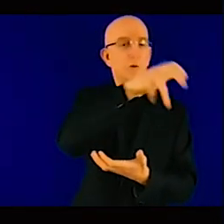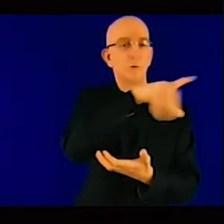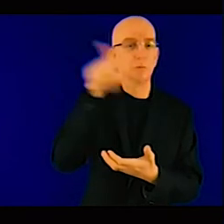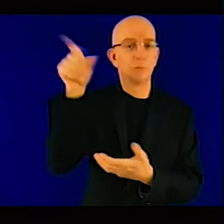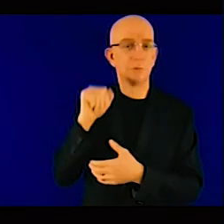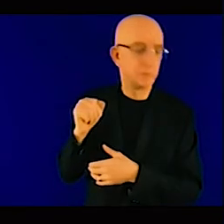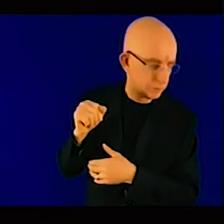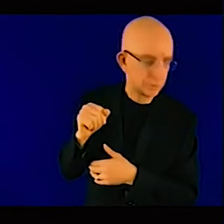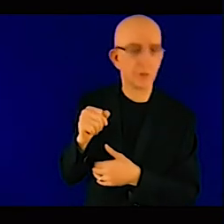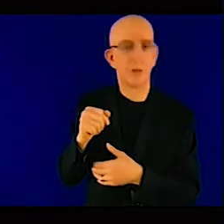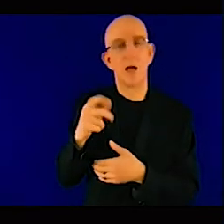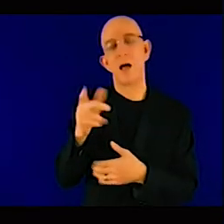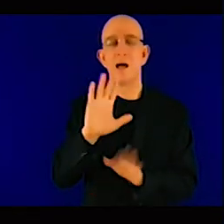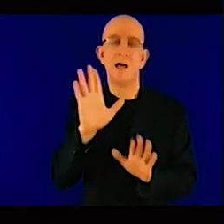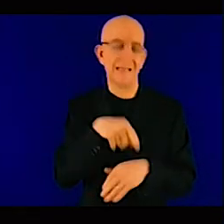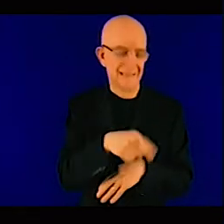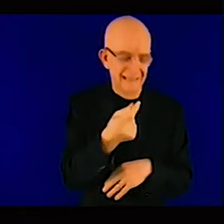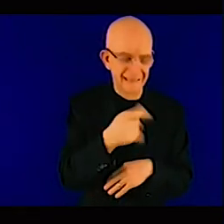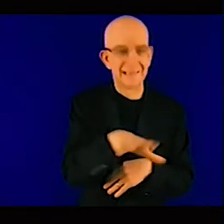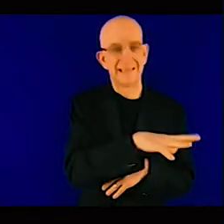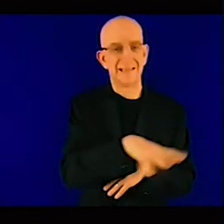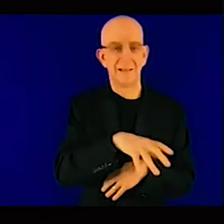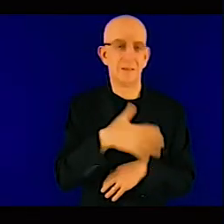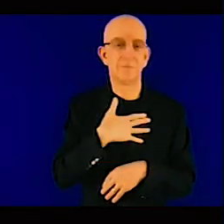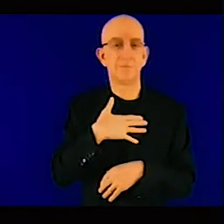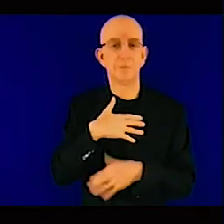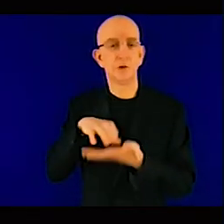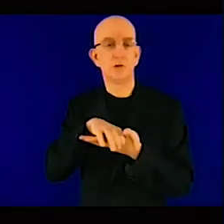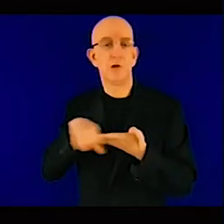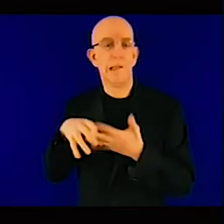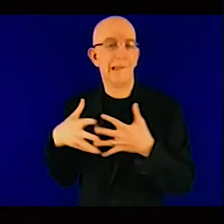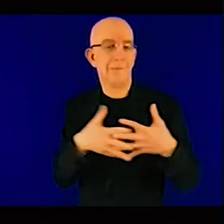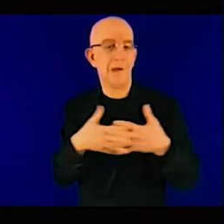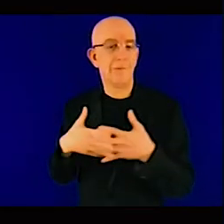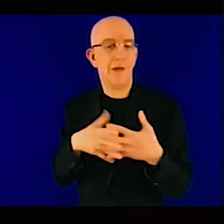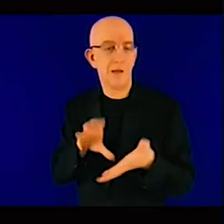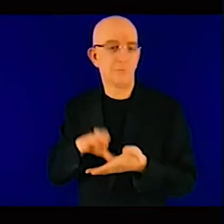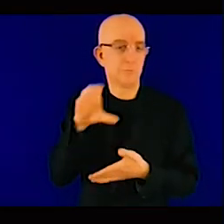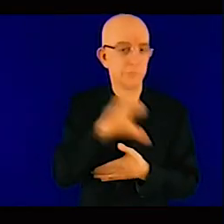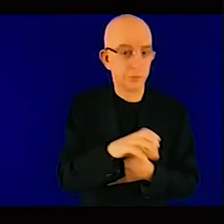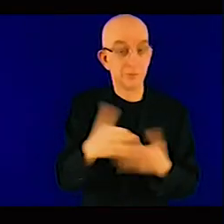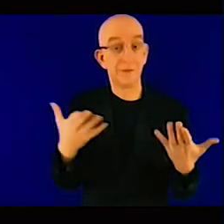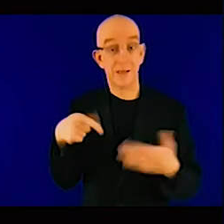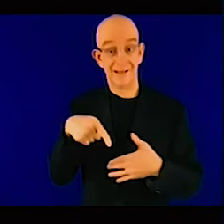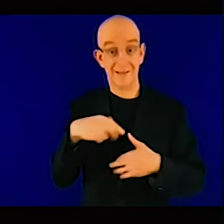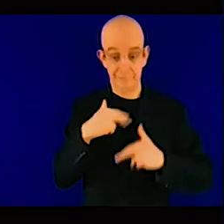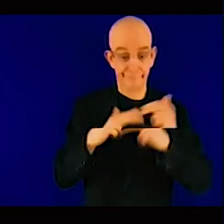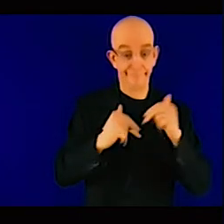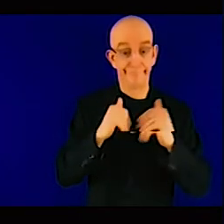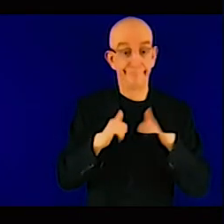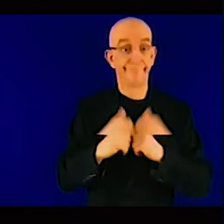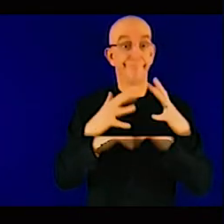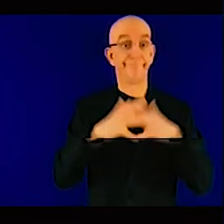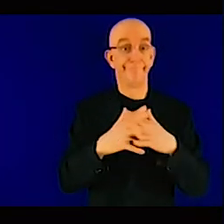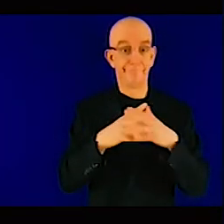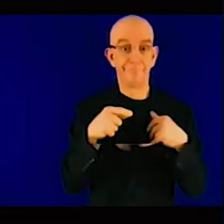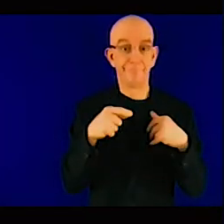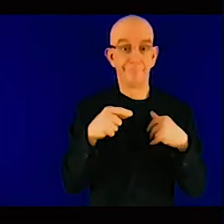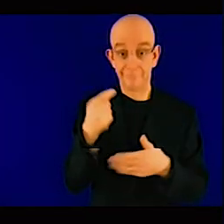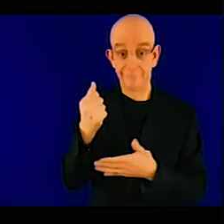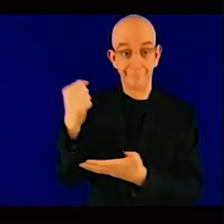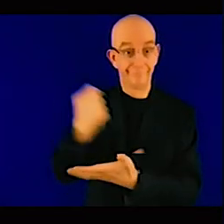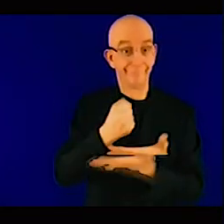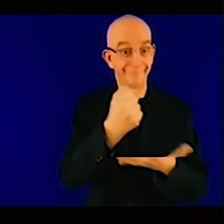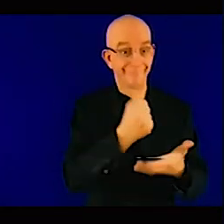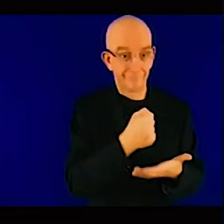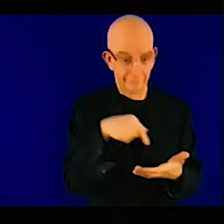in the local currency and then with the fluctuations and everything it doesn't make this business attractive and we need to make this